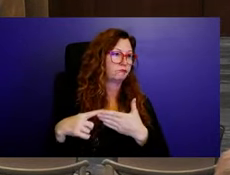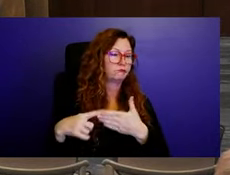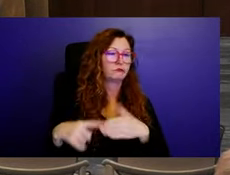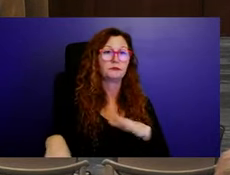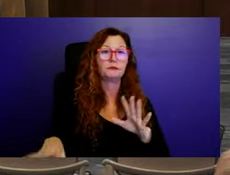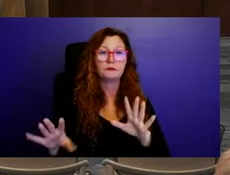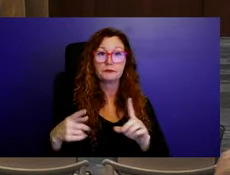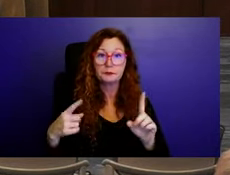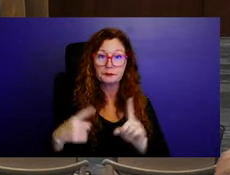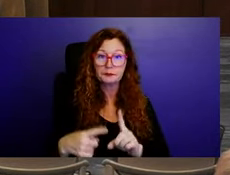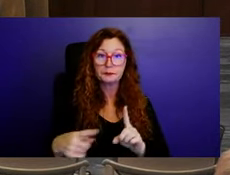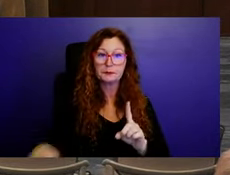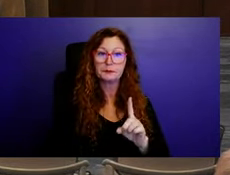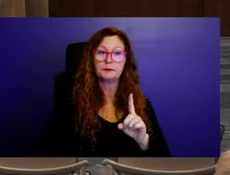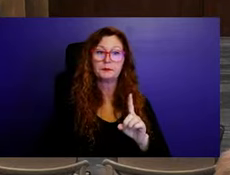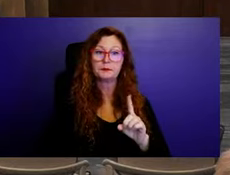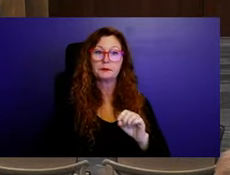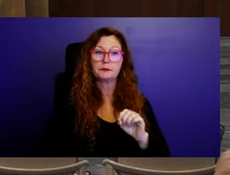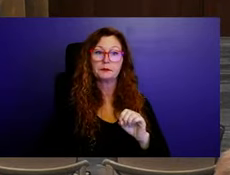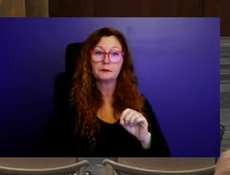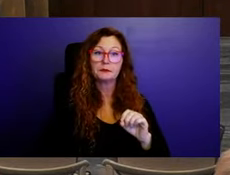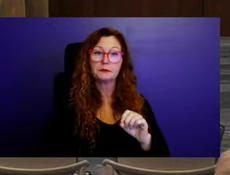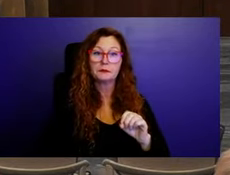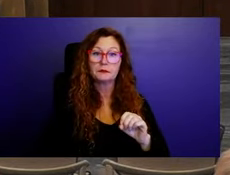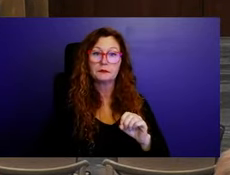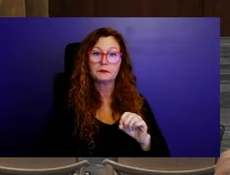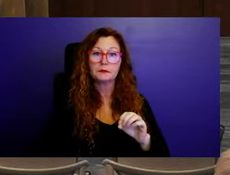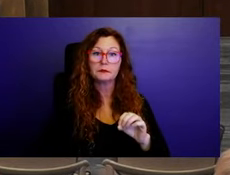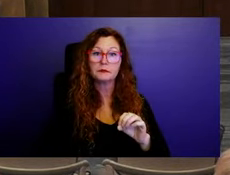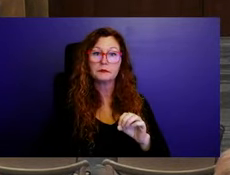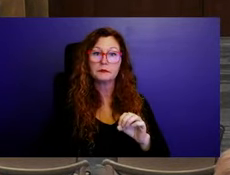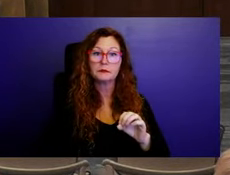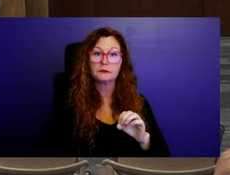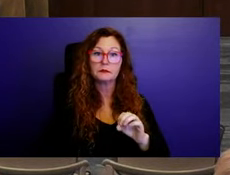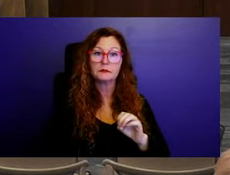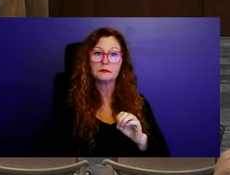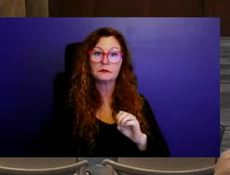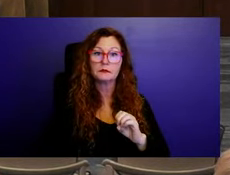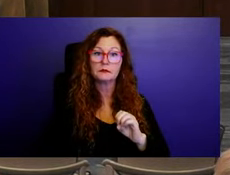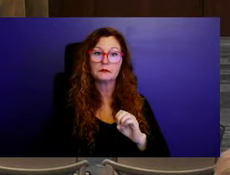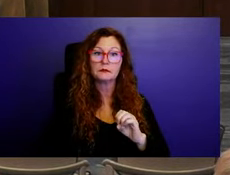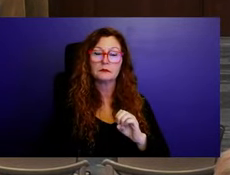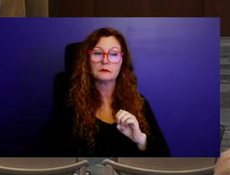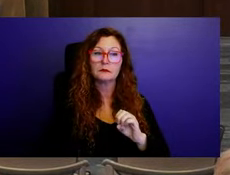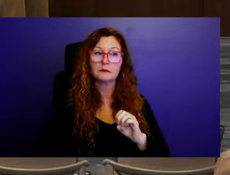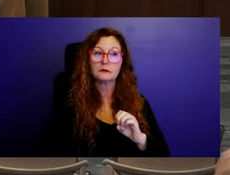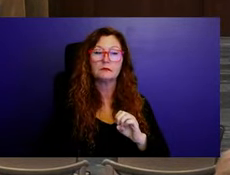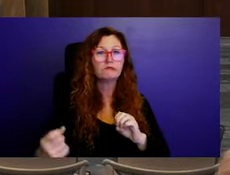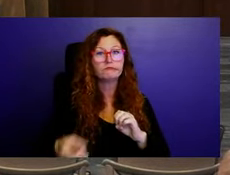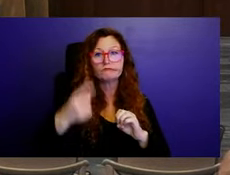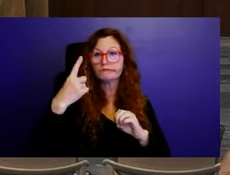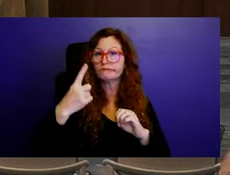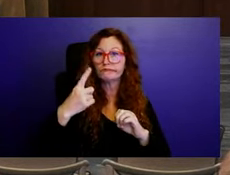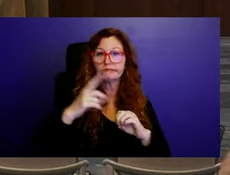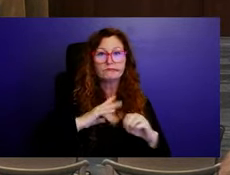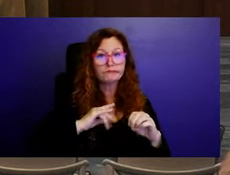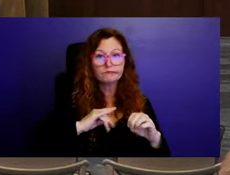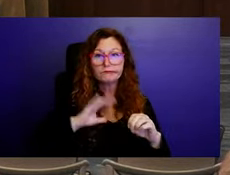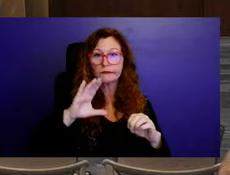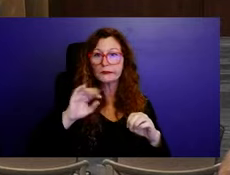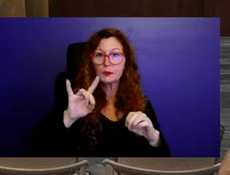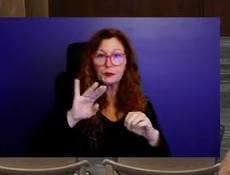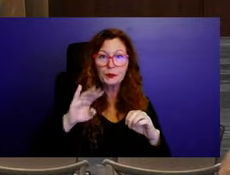brought up a while ago was that the code that we have that allows the flexibility or variance for workforce housing